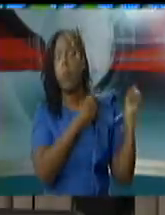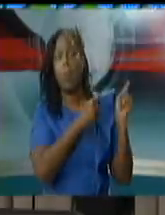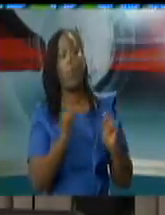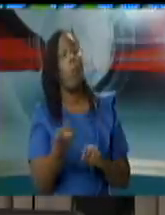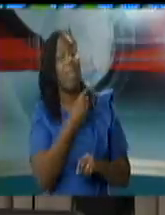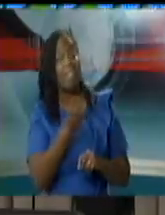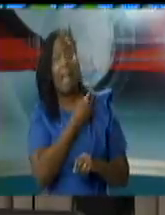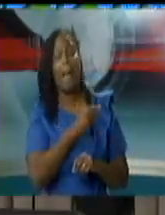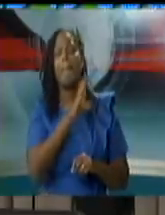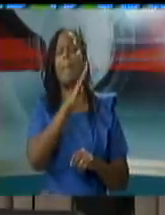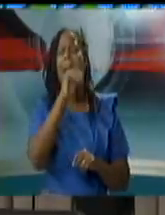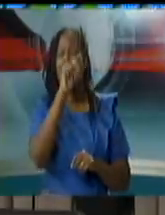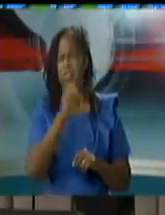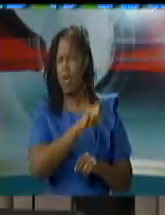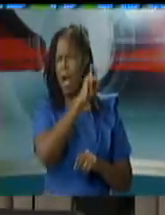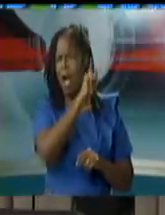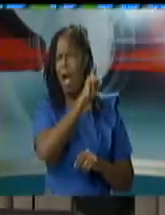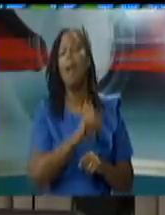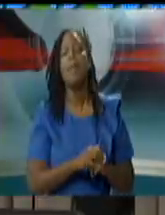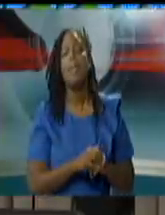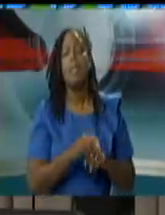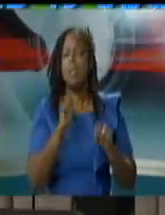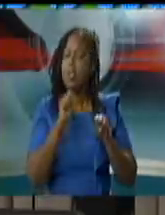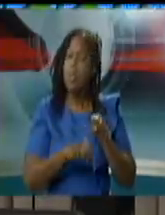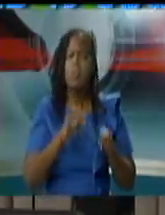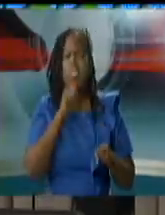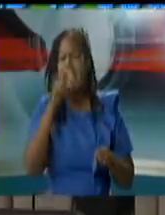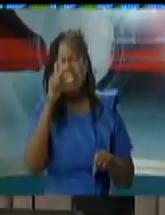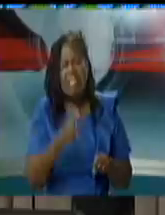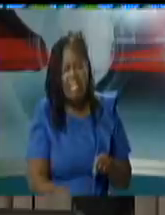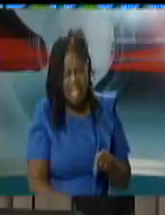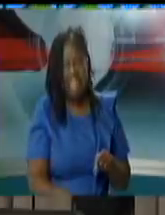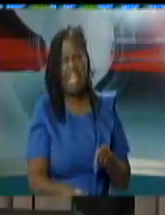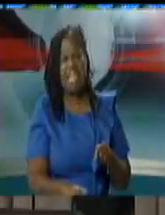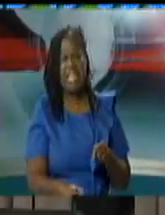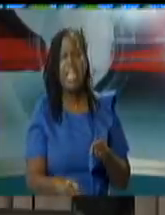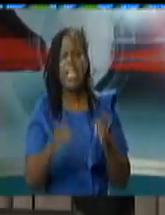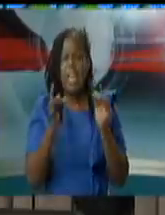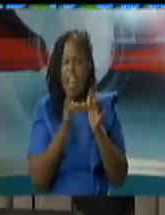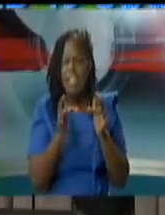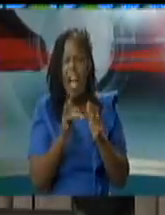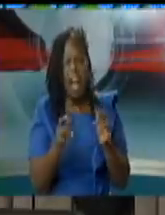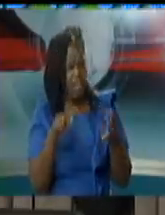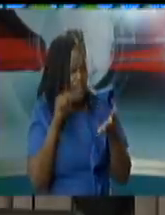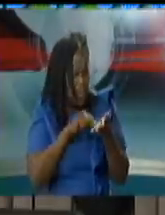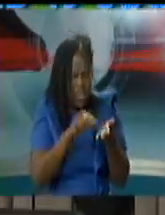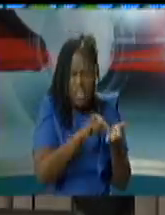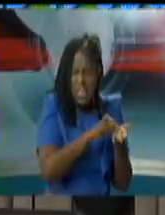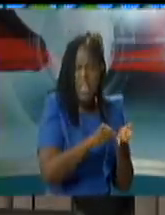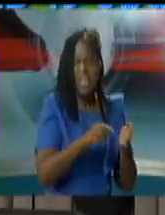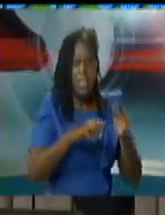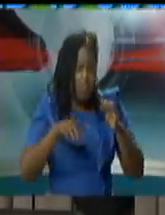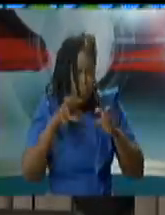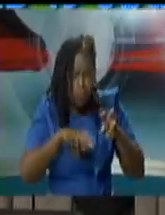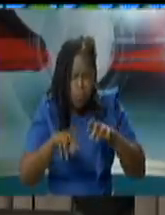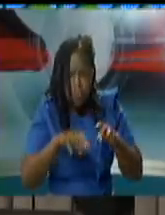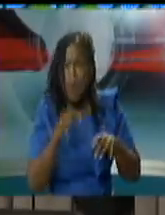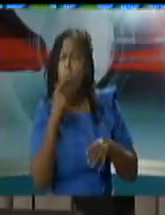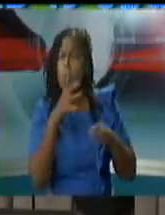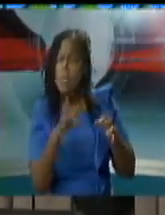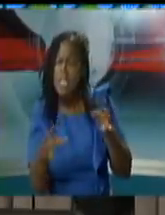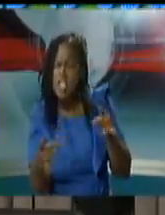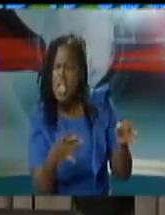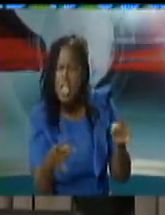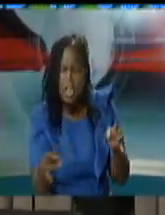so contact tracing was not needed for those 52 and that is the beauty of doing isolation and